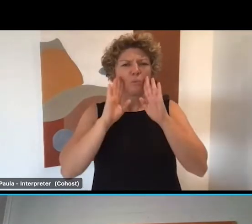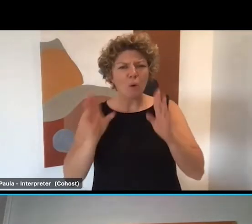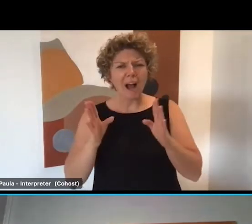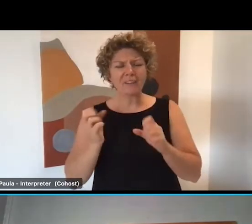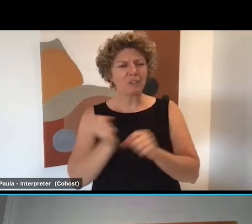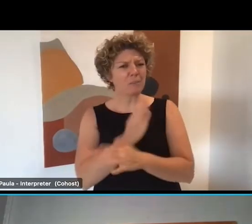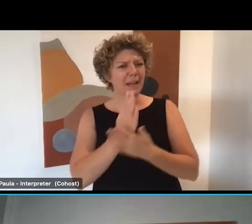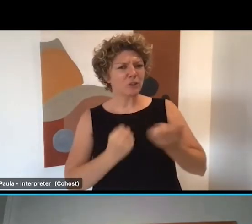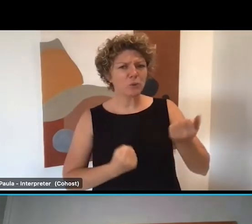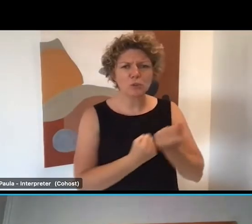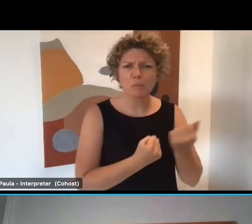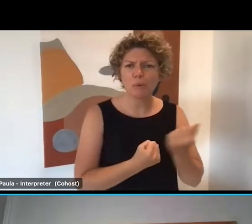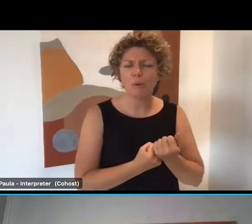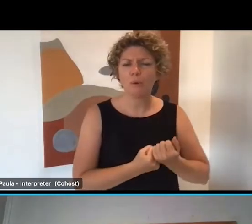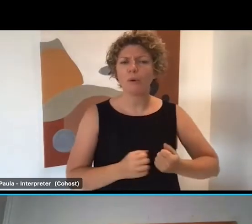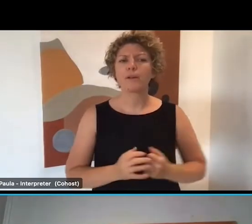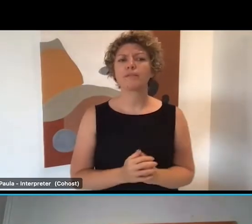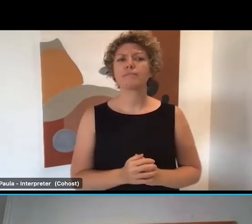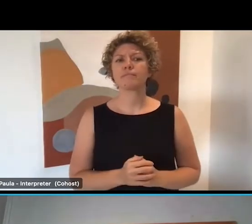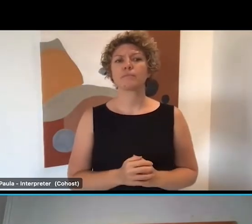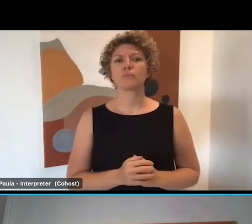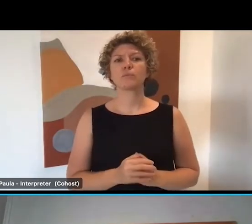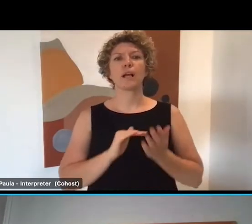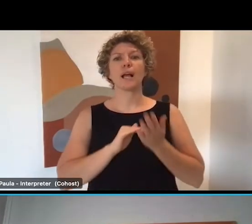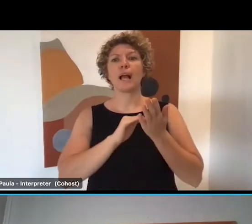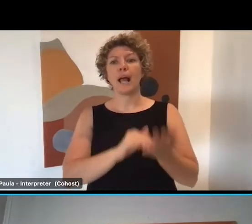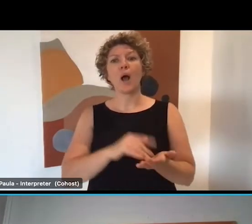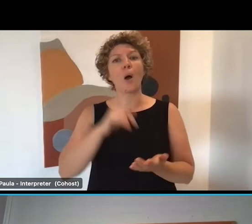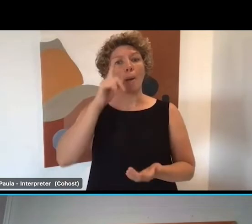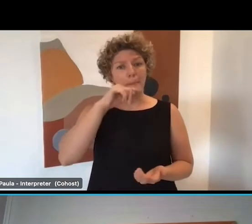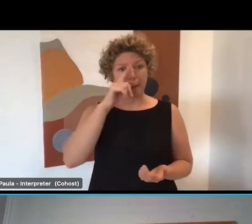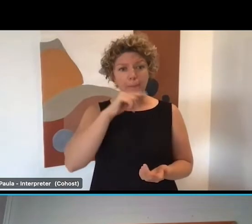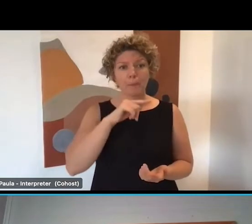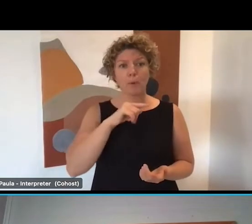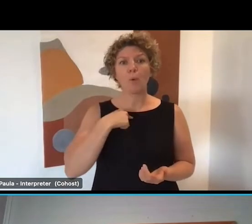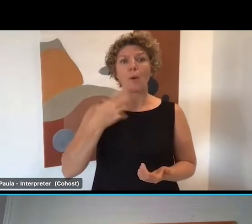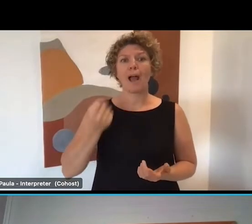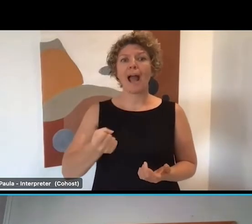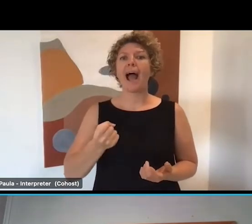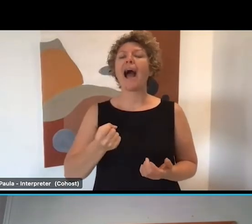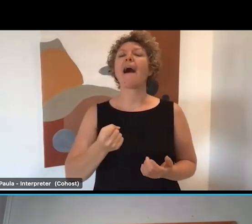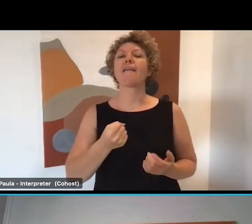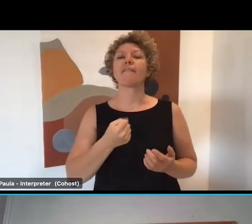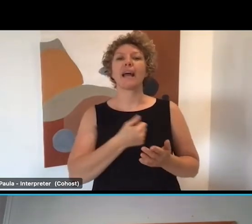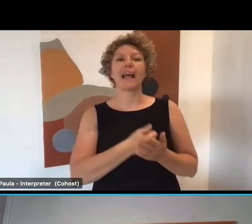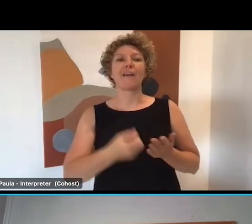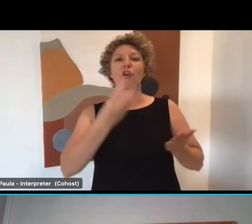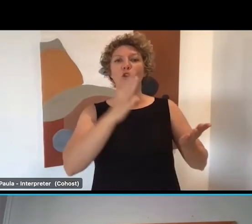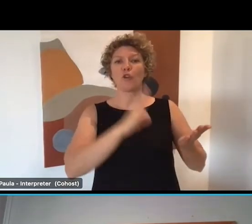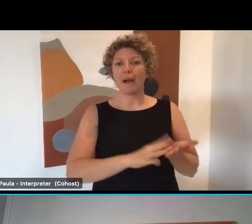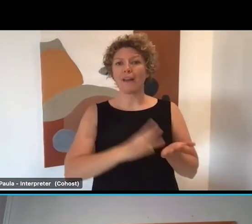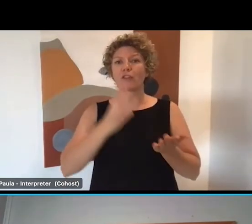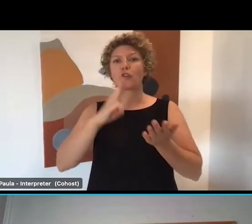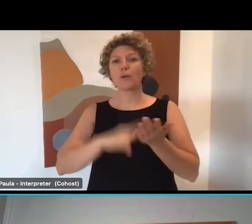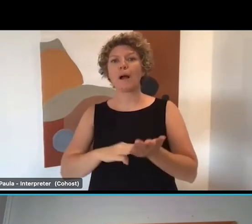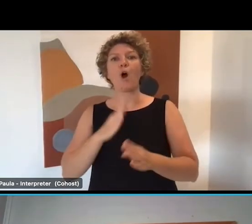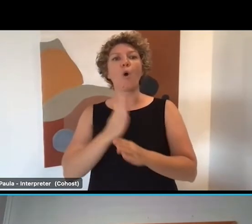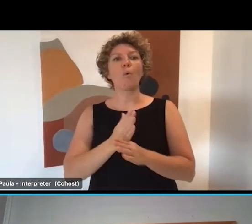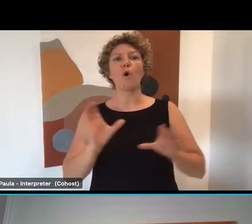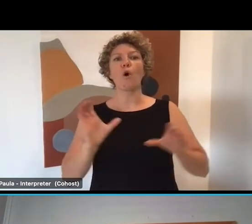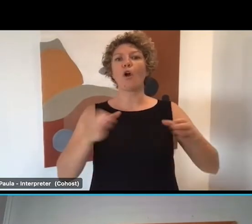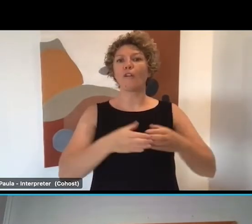you need. To help employers navigate the options, we have put together a quarterly care and support sector workforce alert.